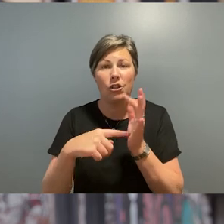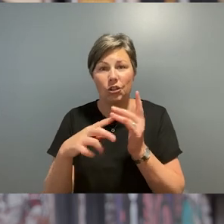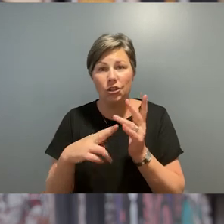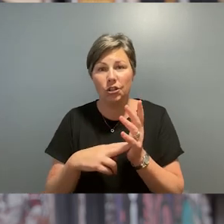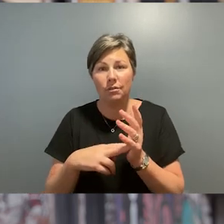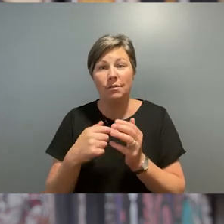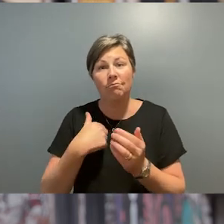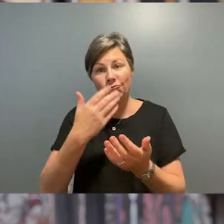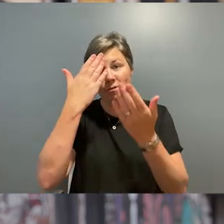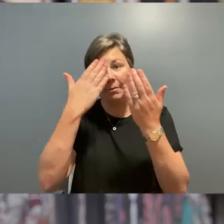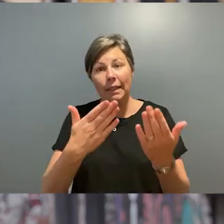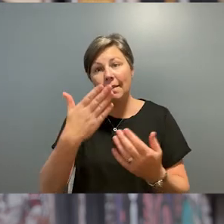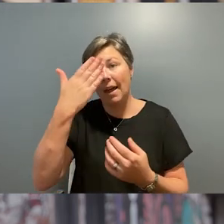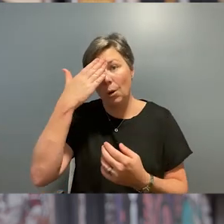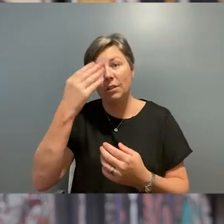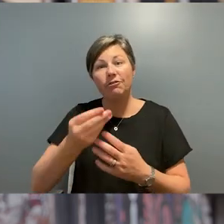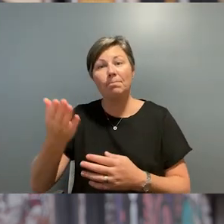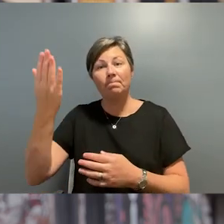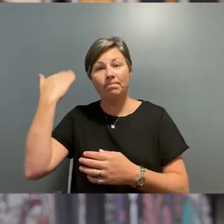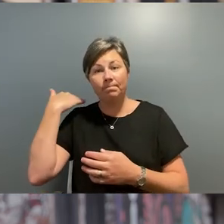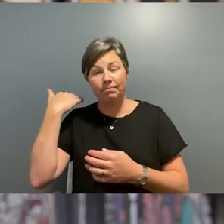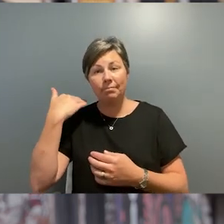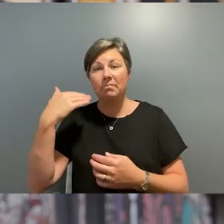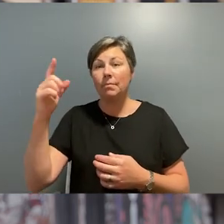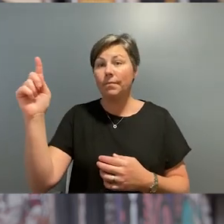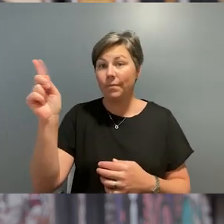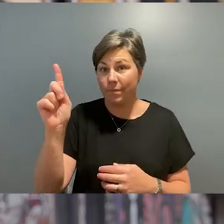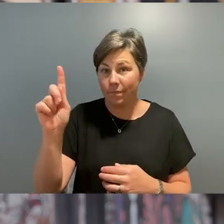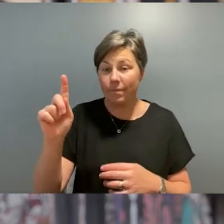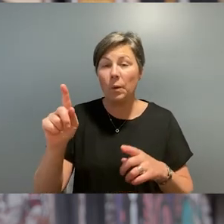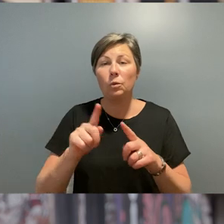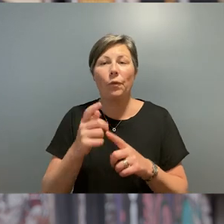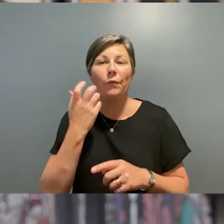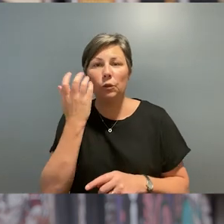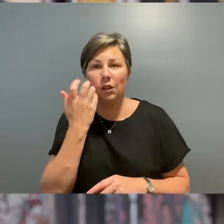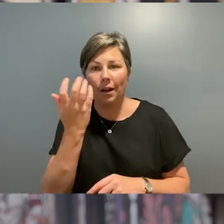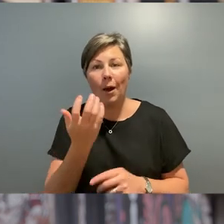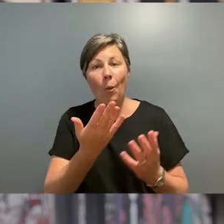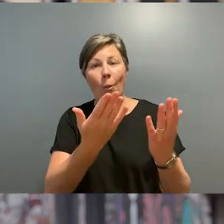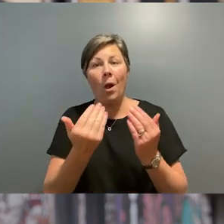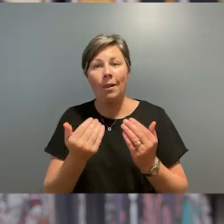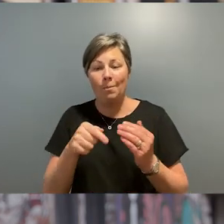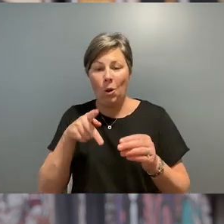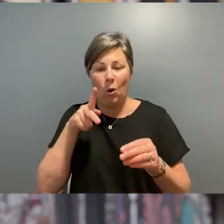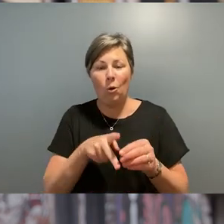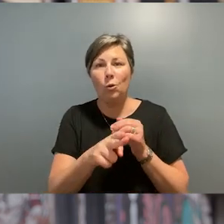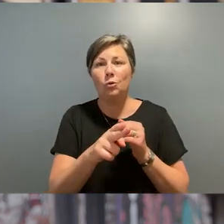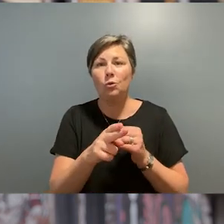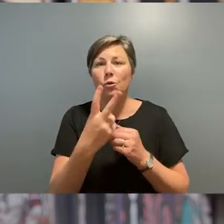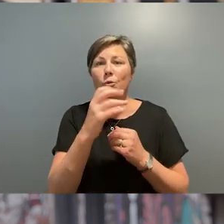past, present and emerging. Thank you all for joining us for this online launch of our Photo 2021 program.